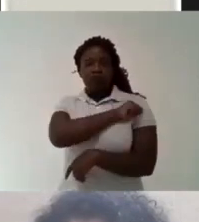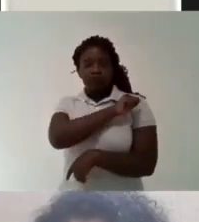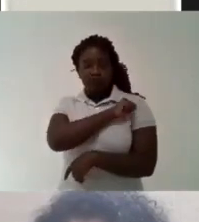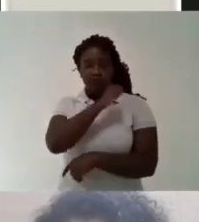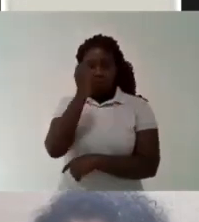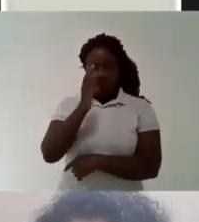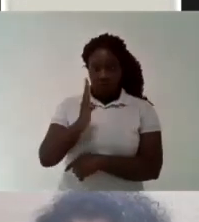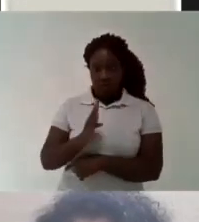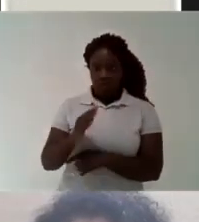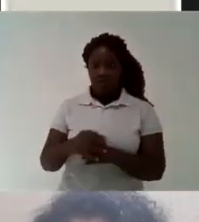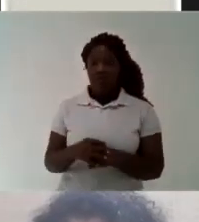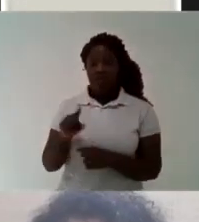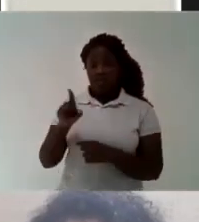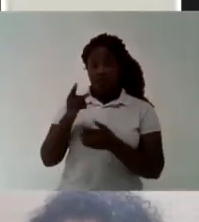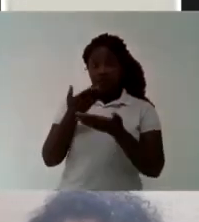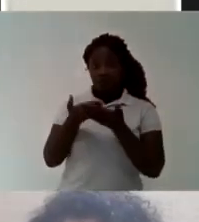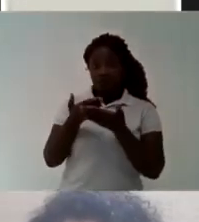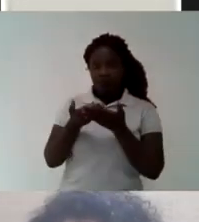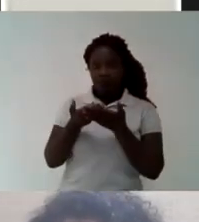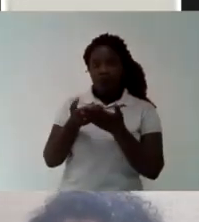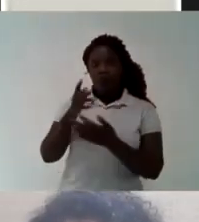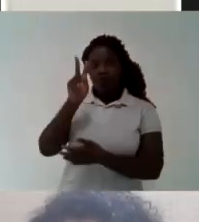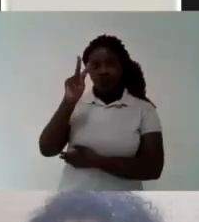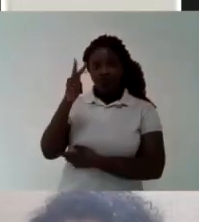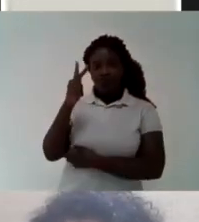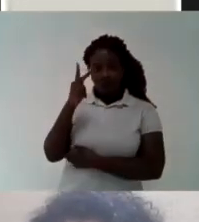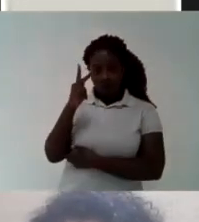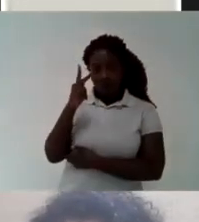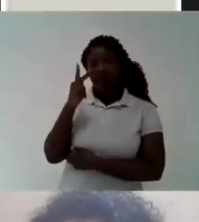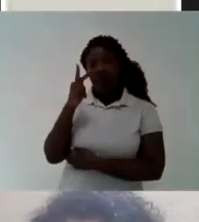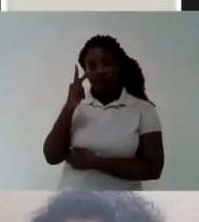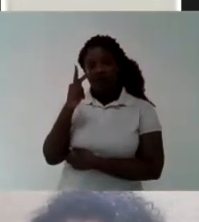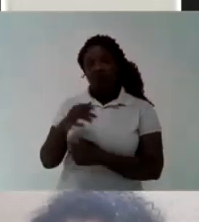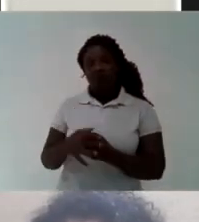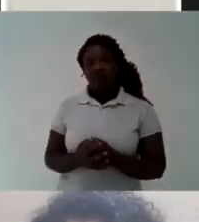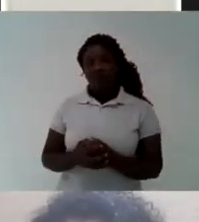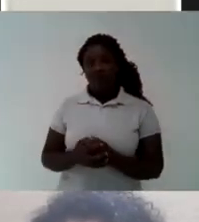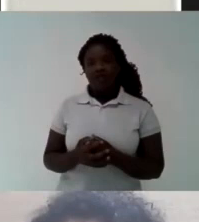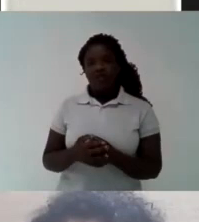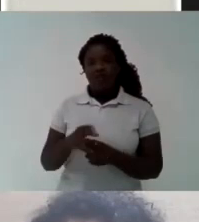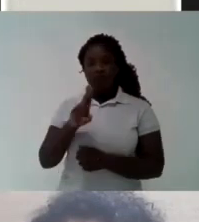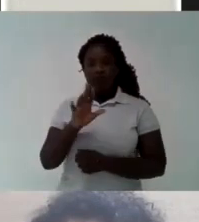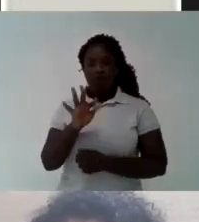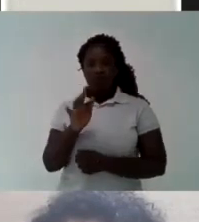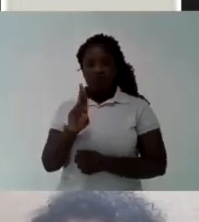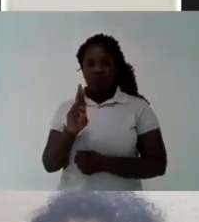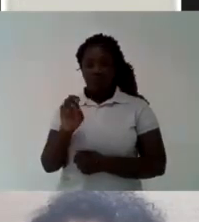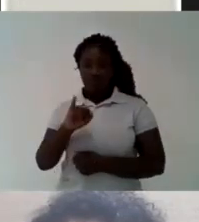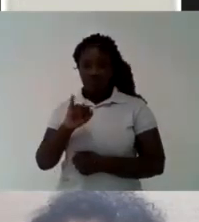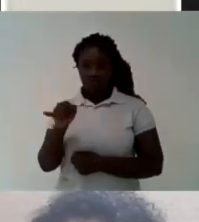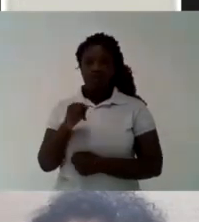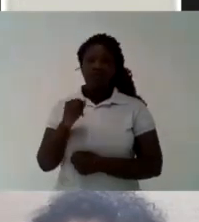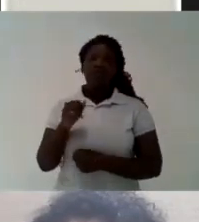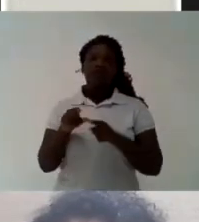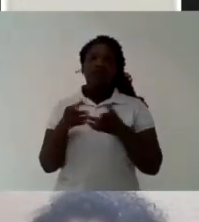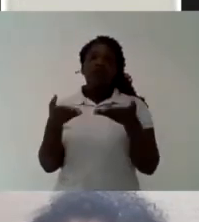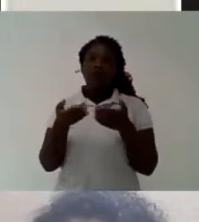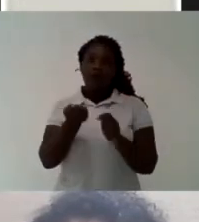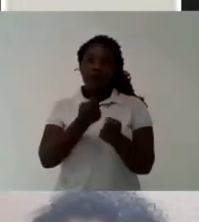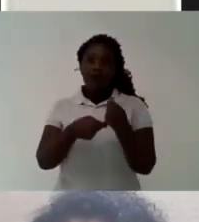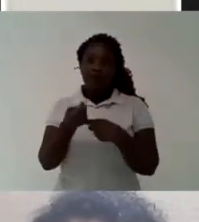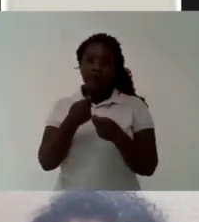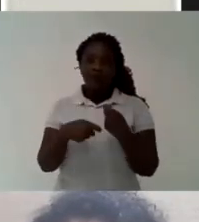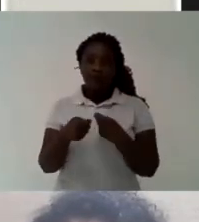And how the UNE participated in the different demonstrations and protest movements